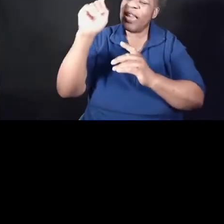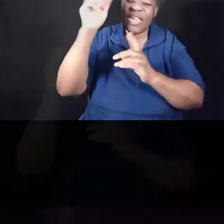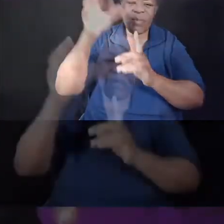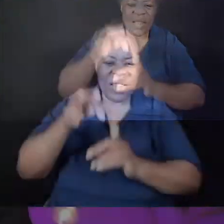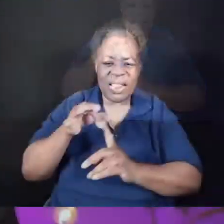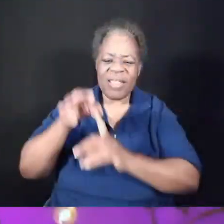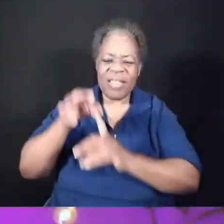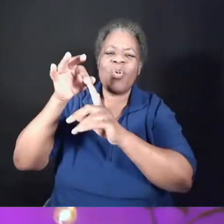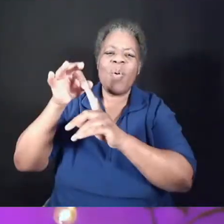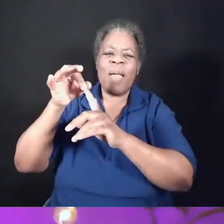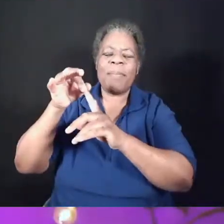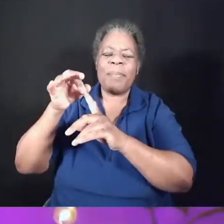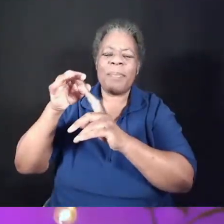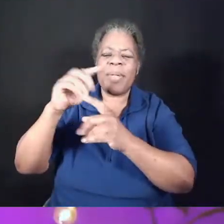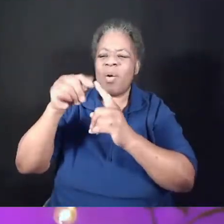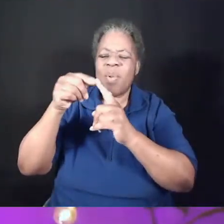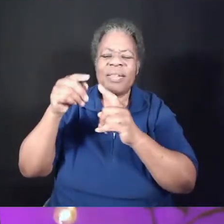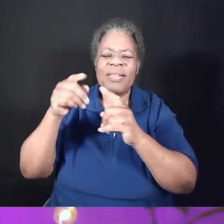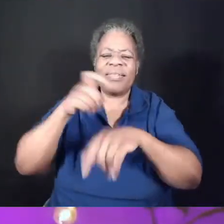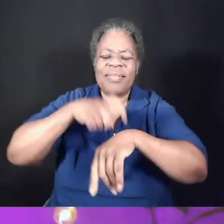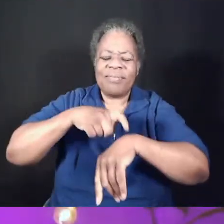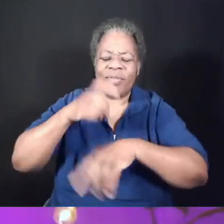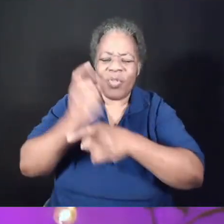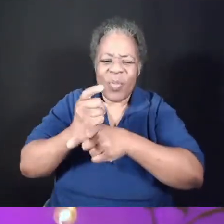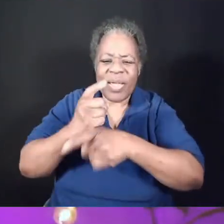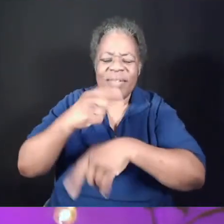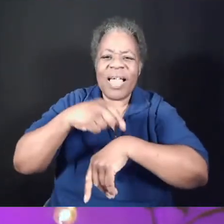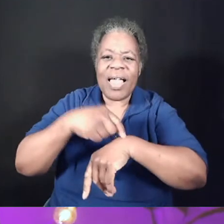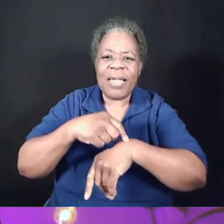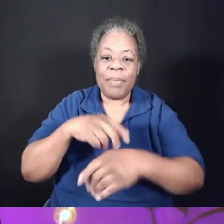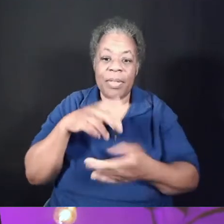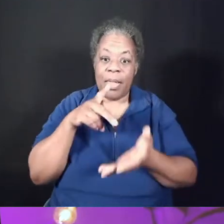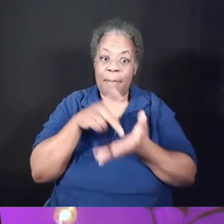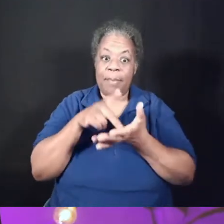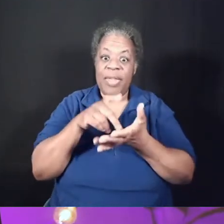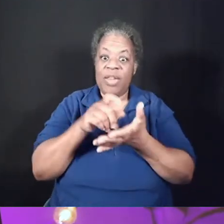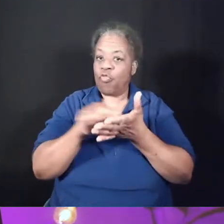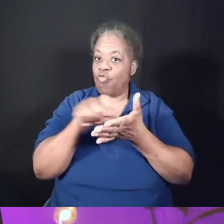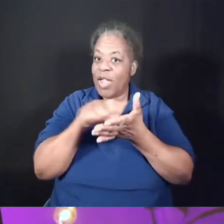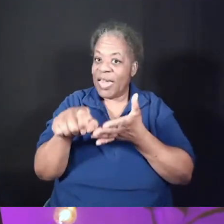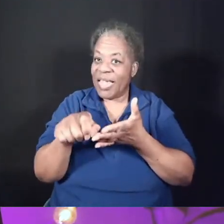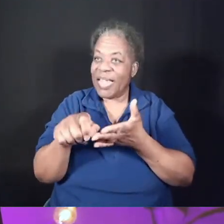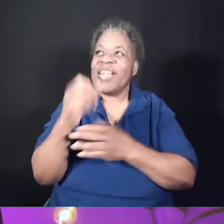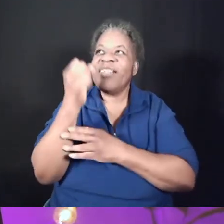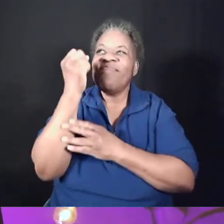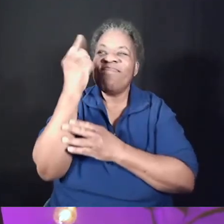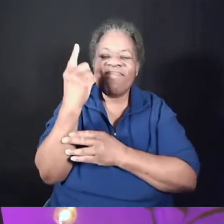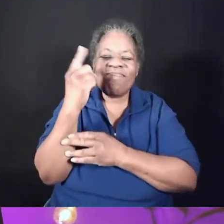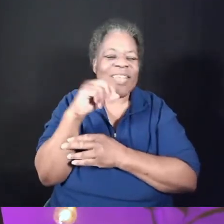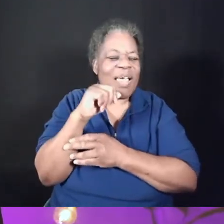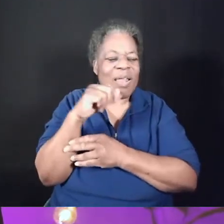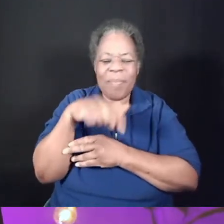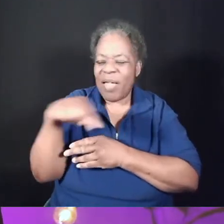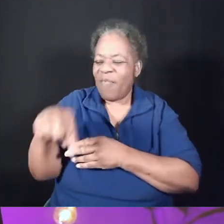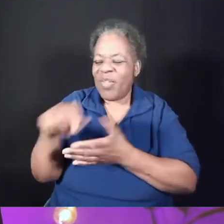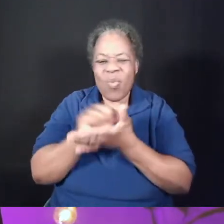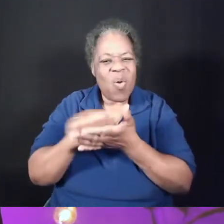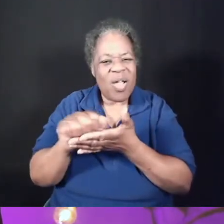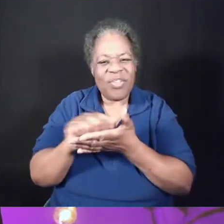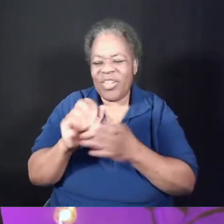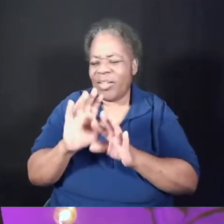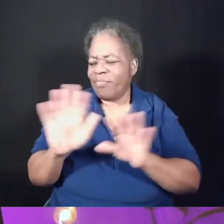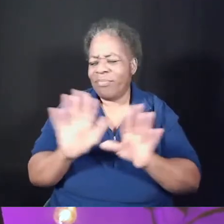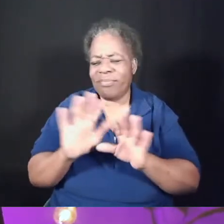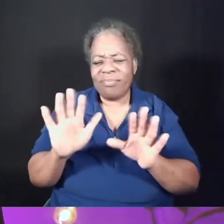Now, by this point in Jesus, or in Peter's life, when he's writing this, he's figured out that this wasn't about foot washing in particular. This was about